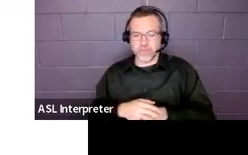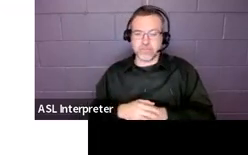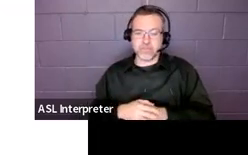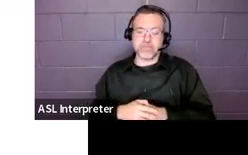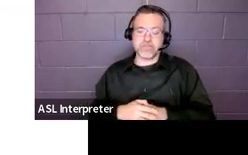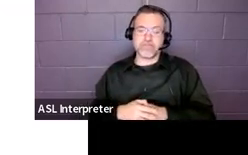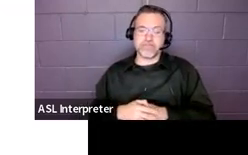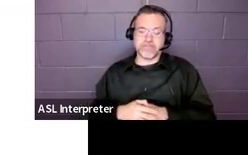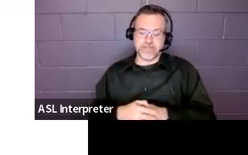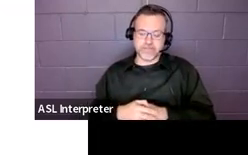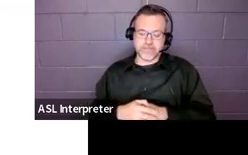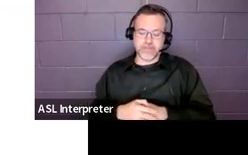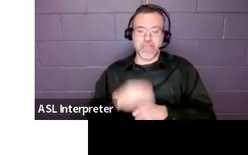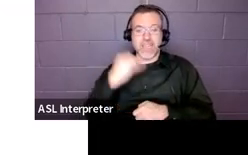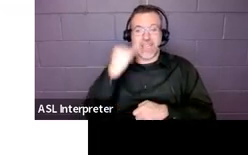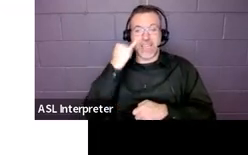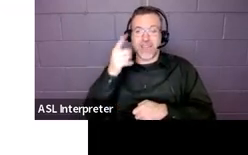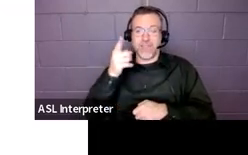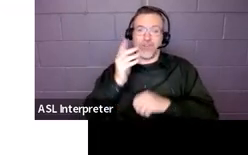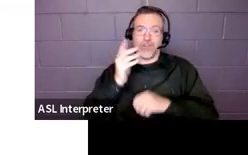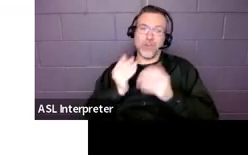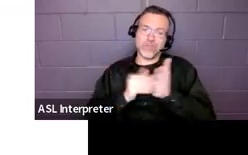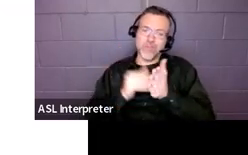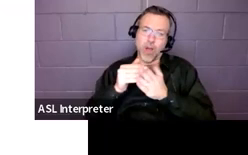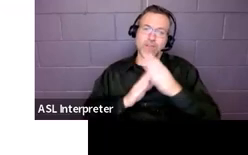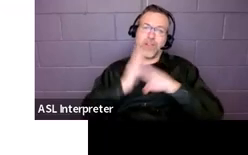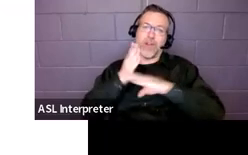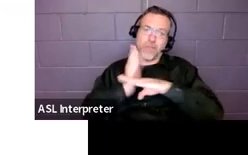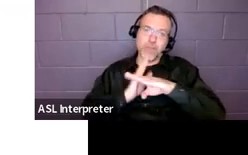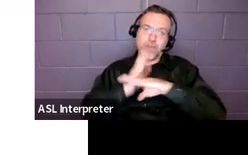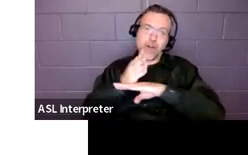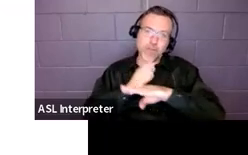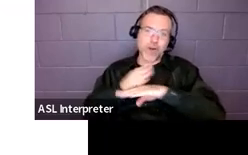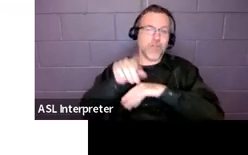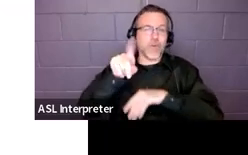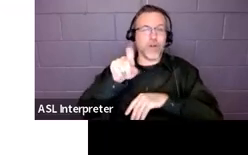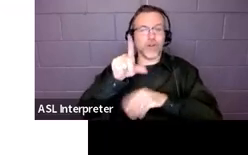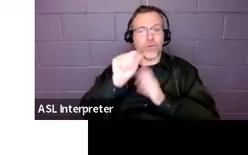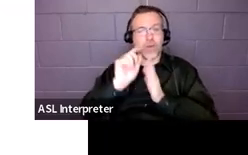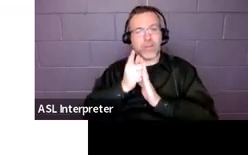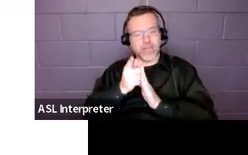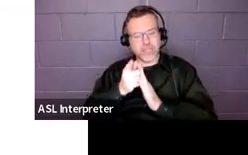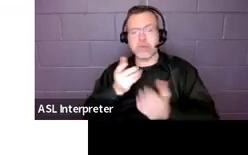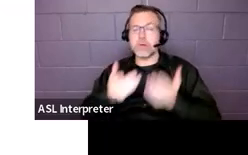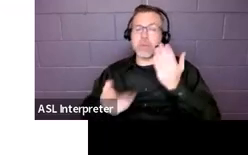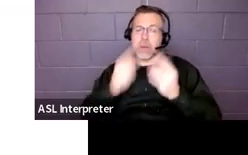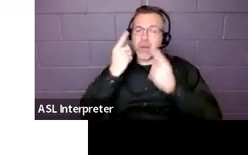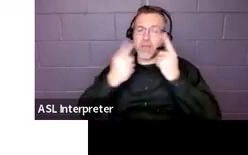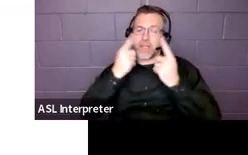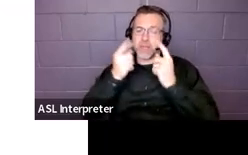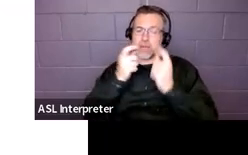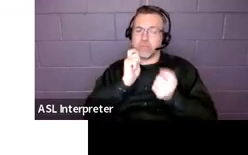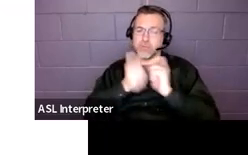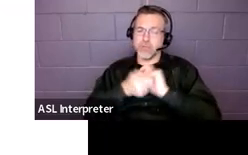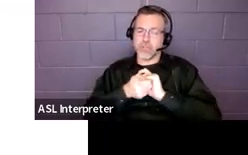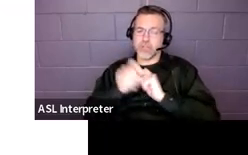if the need is greater than that. And you might want to consider amending the IEP so it reflects the child's current needs.